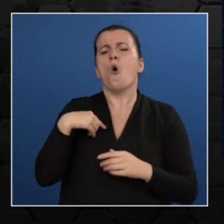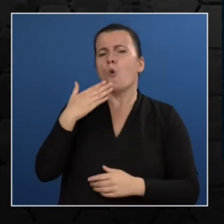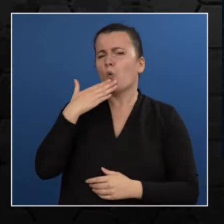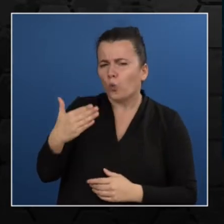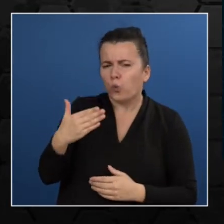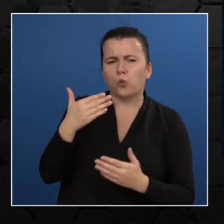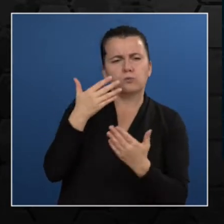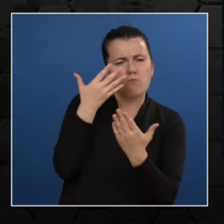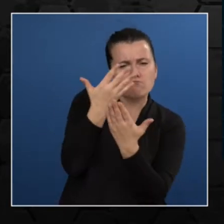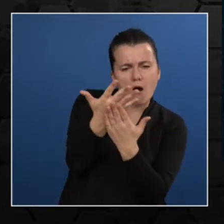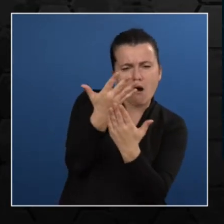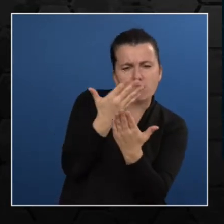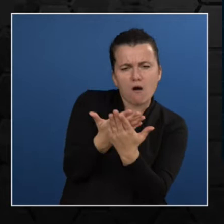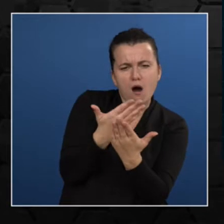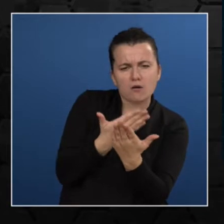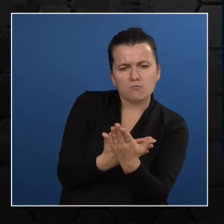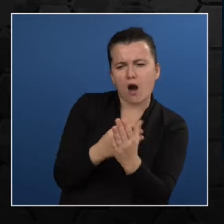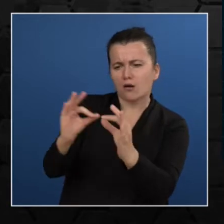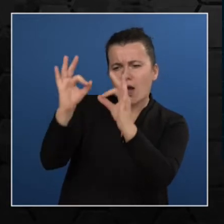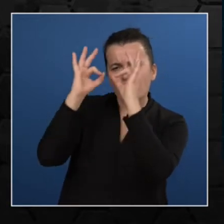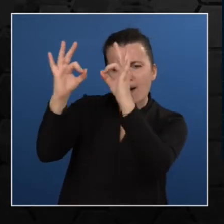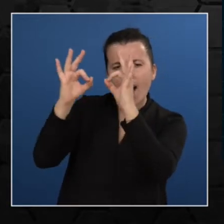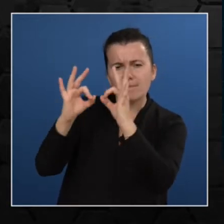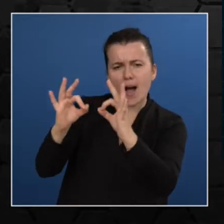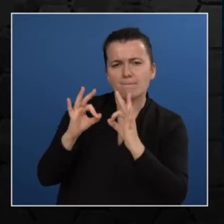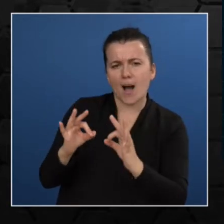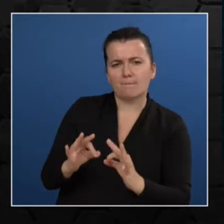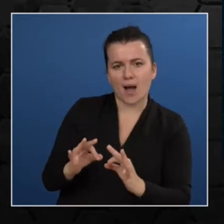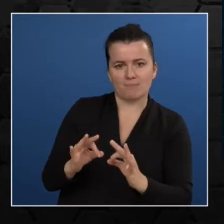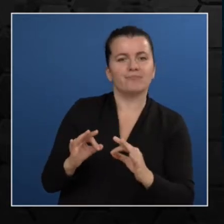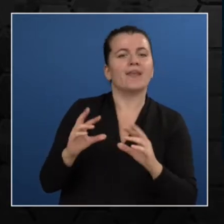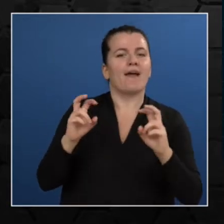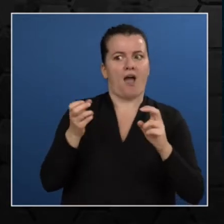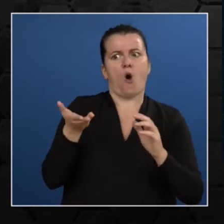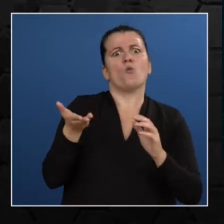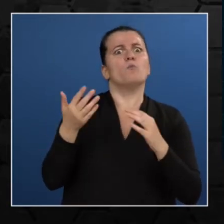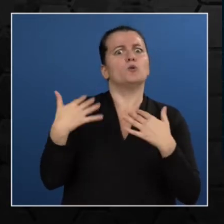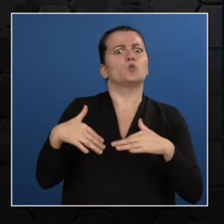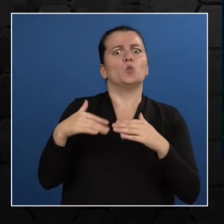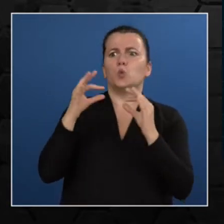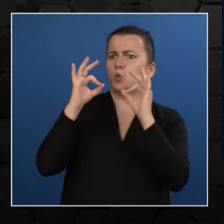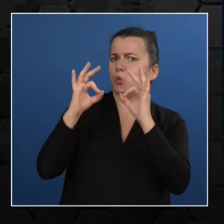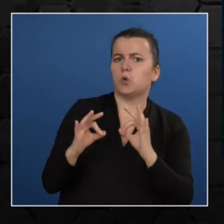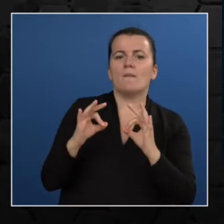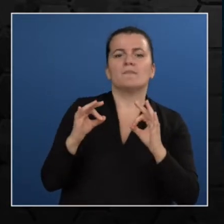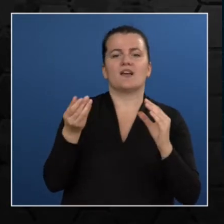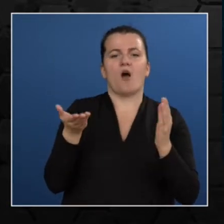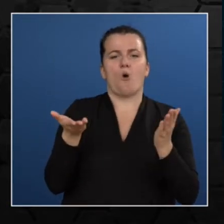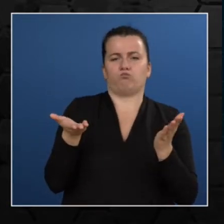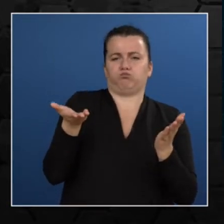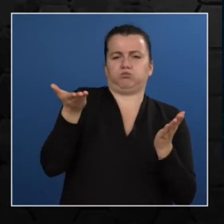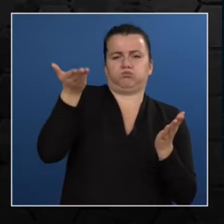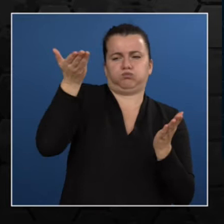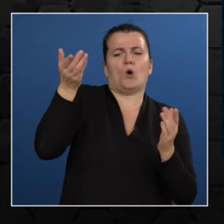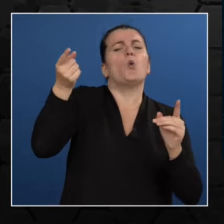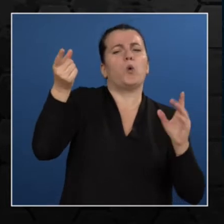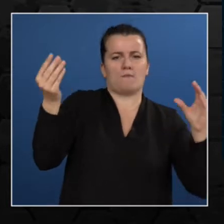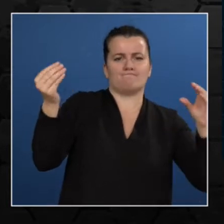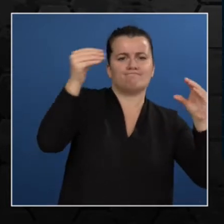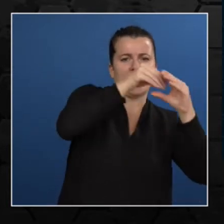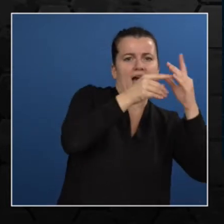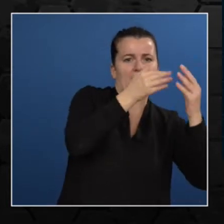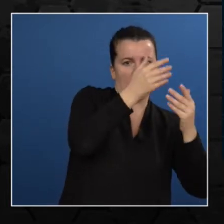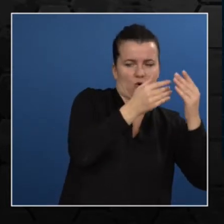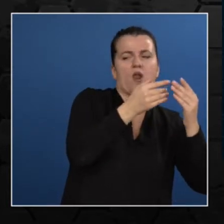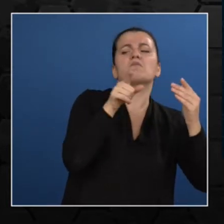student is equal to 0.5 or greater than 0.5, that means that the student is going to be promoted. But we're going to keep